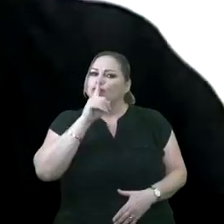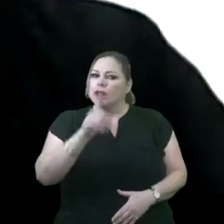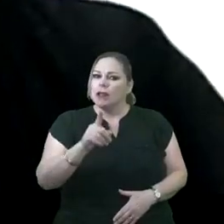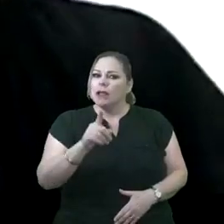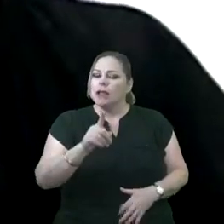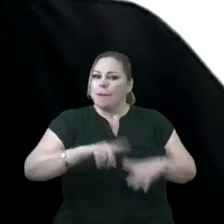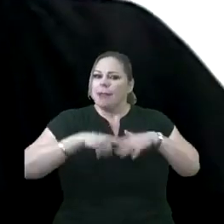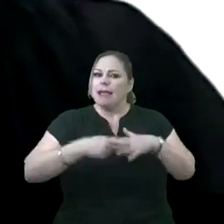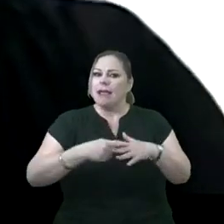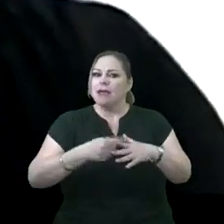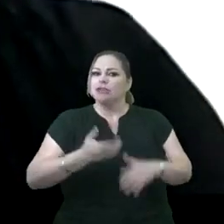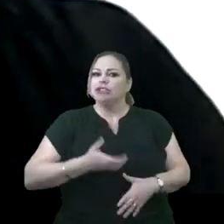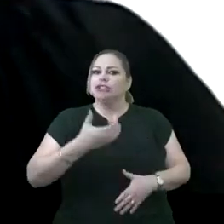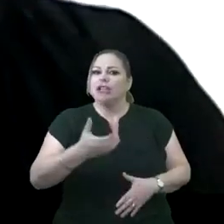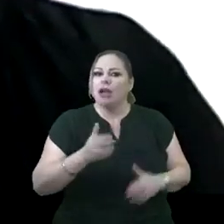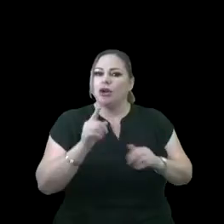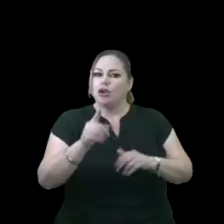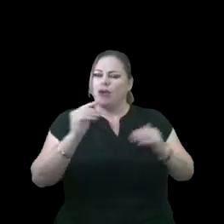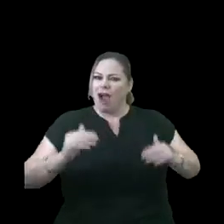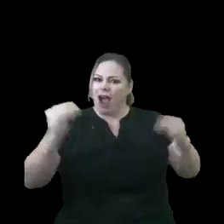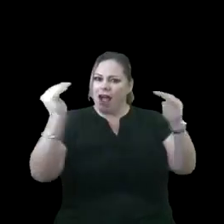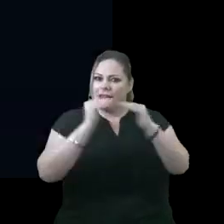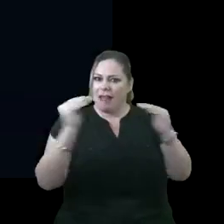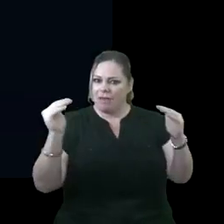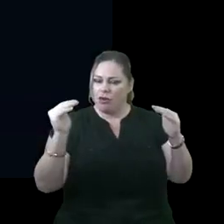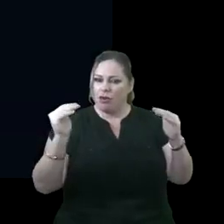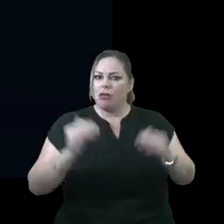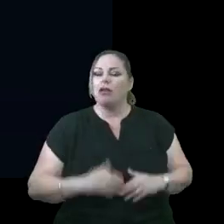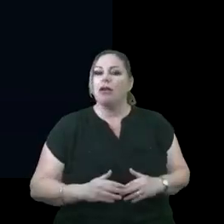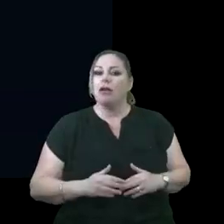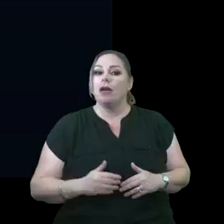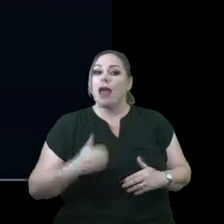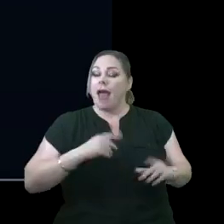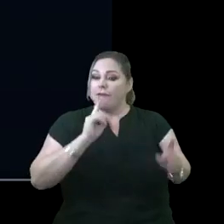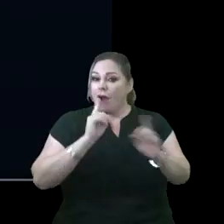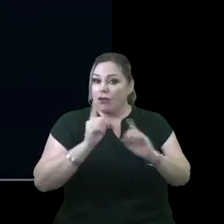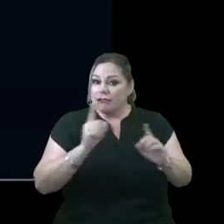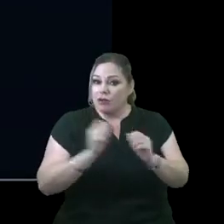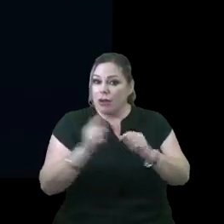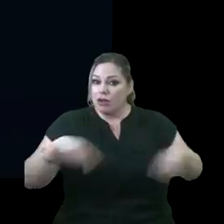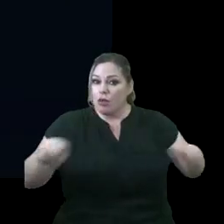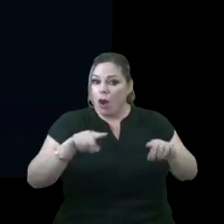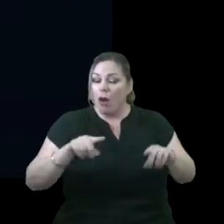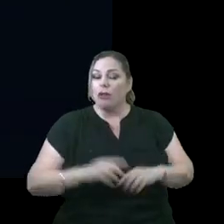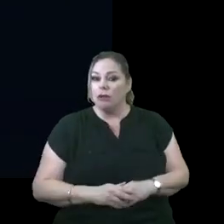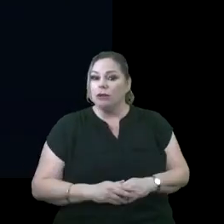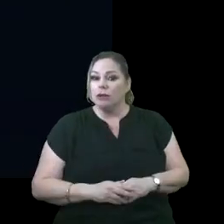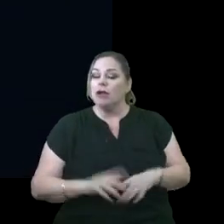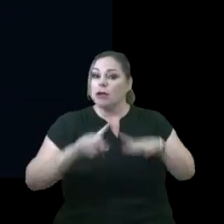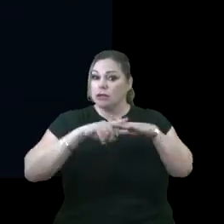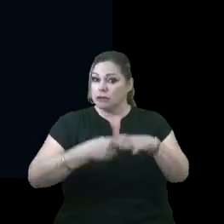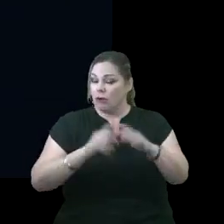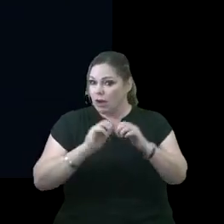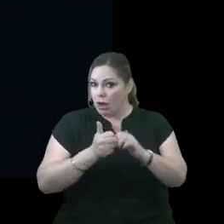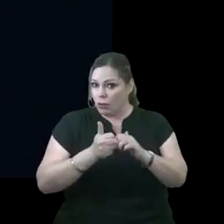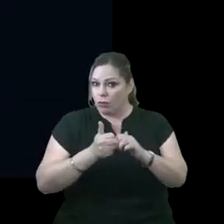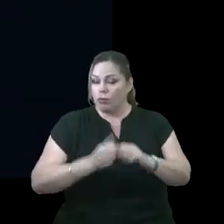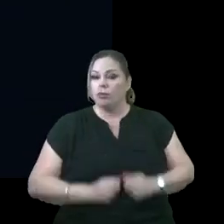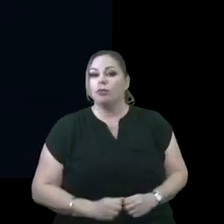begin to share with you at a high level, having a conversation with you on tonight. So we want to start with